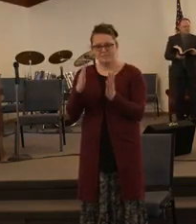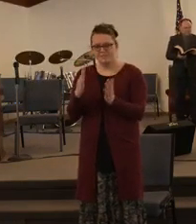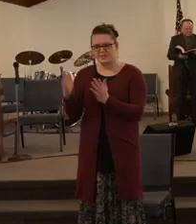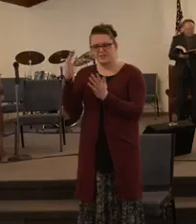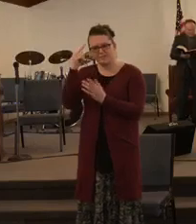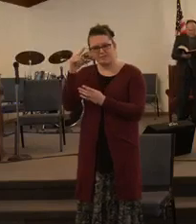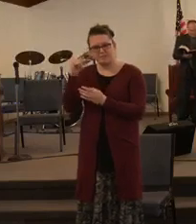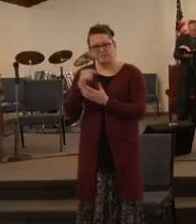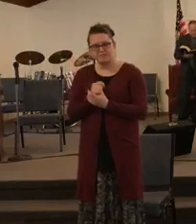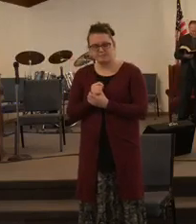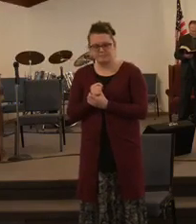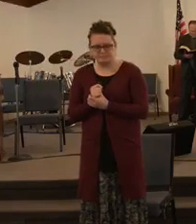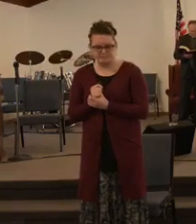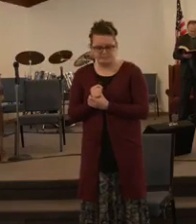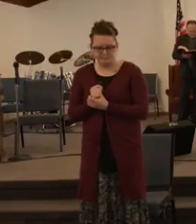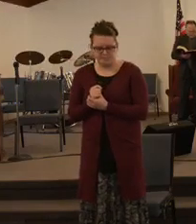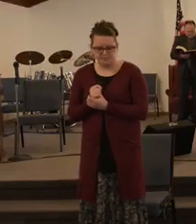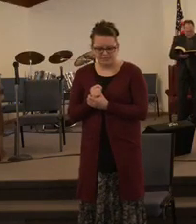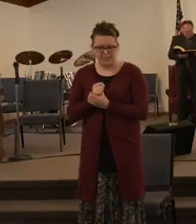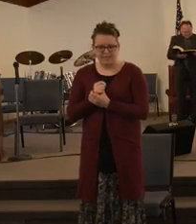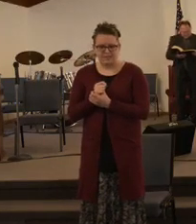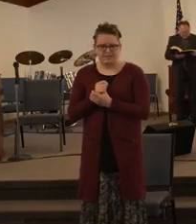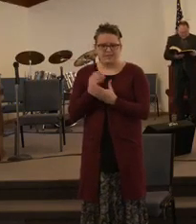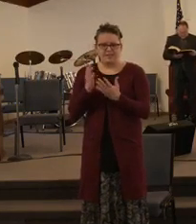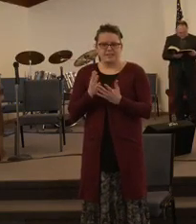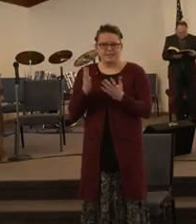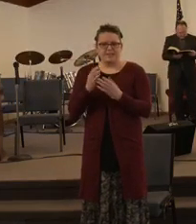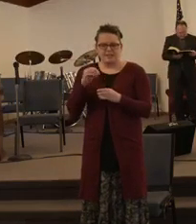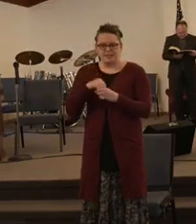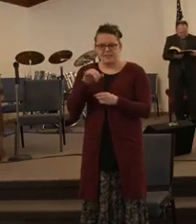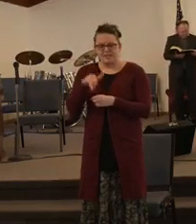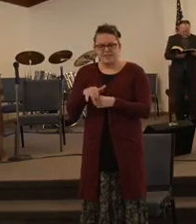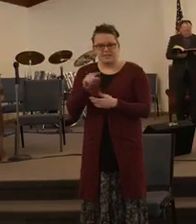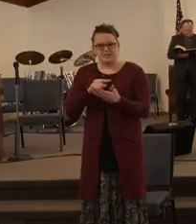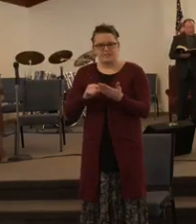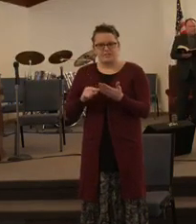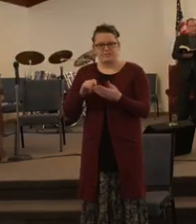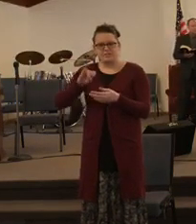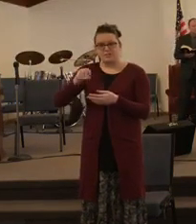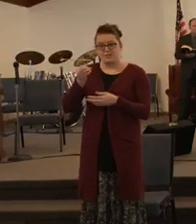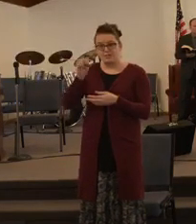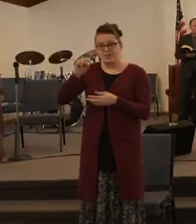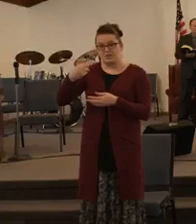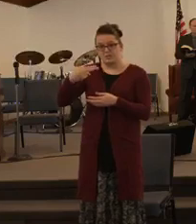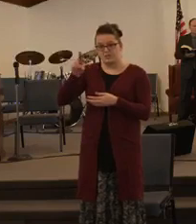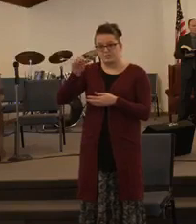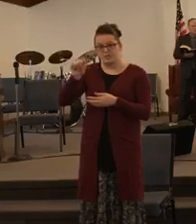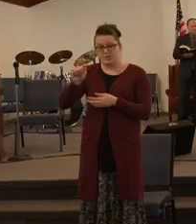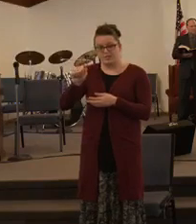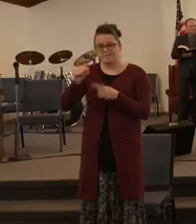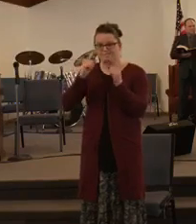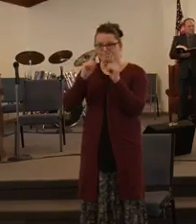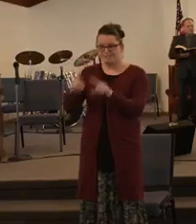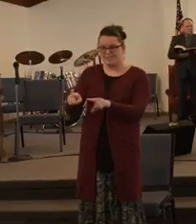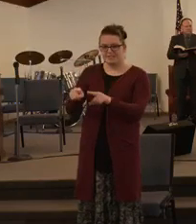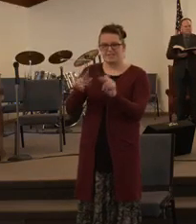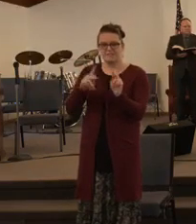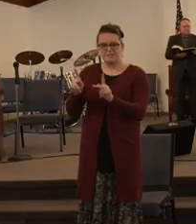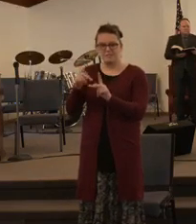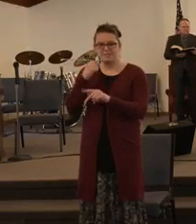for? Here in this passage of Scripture, Joshua commands his officers to go amongst the people and to tell them to prepare you